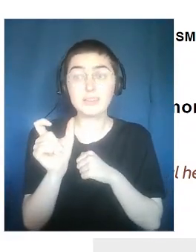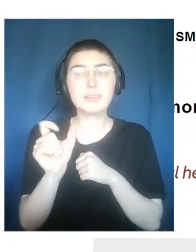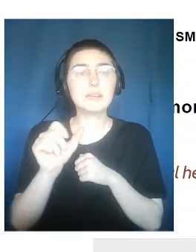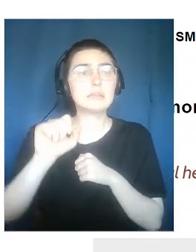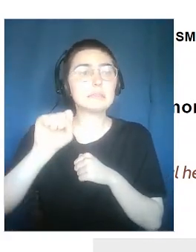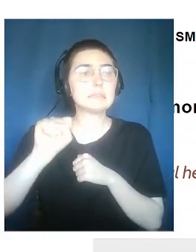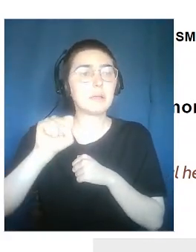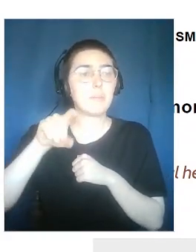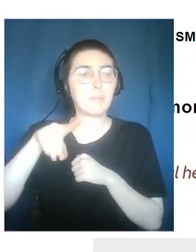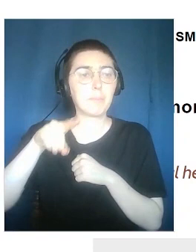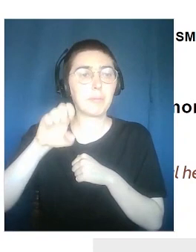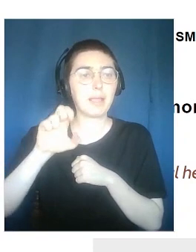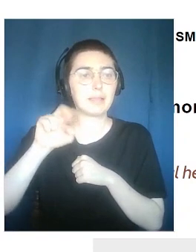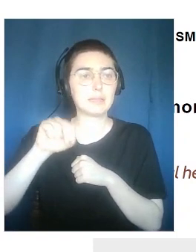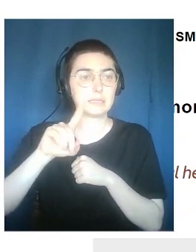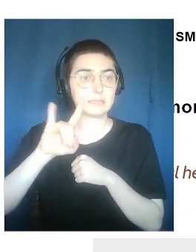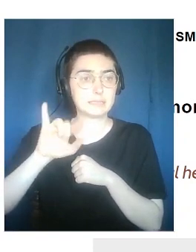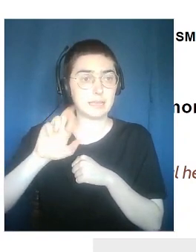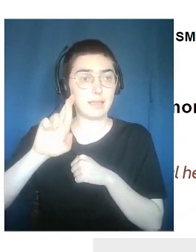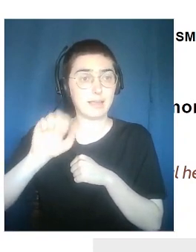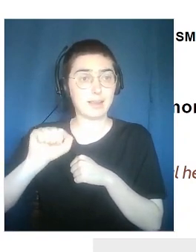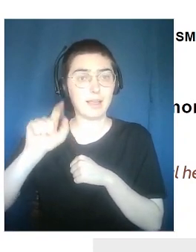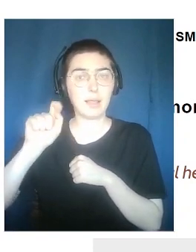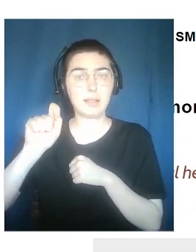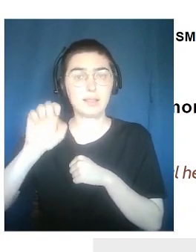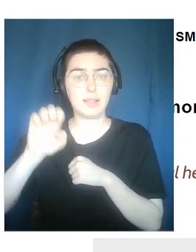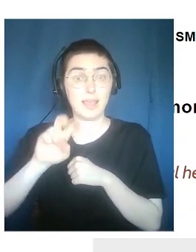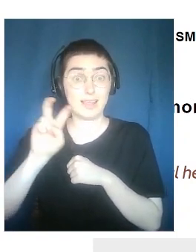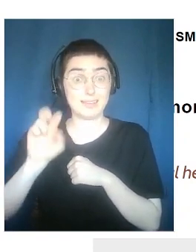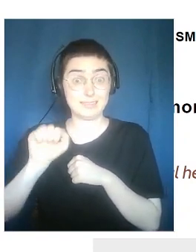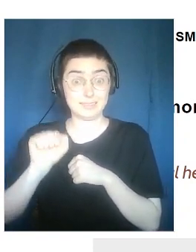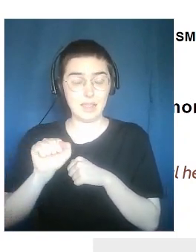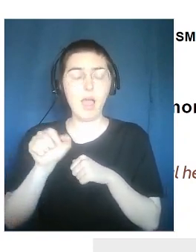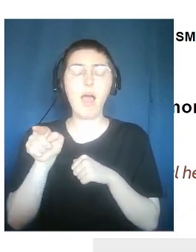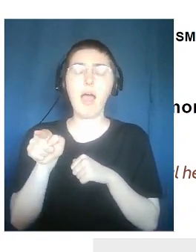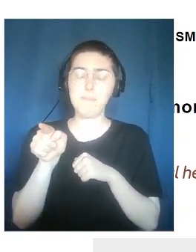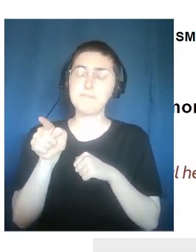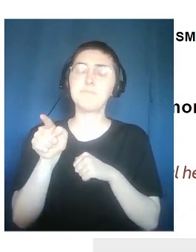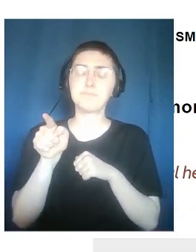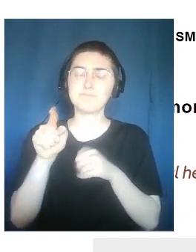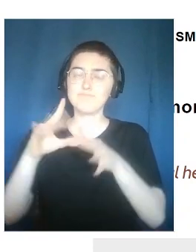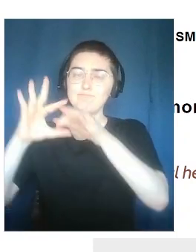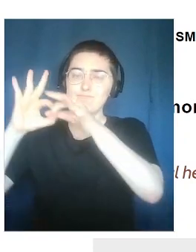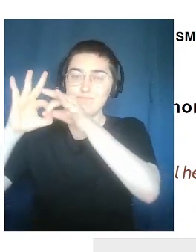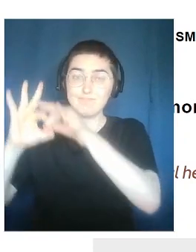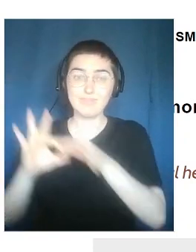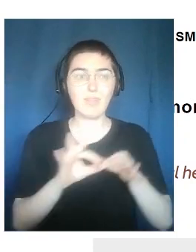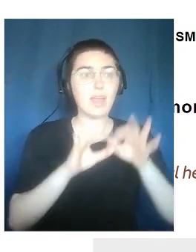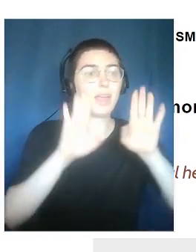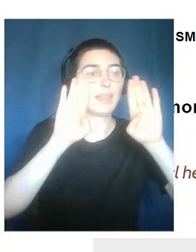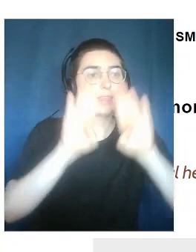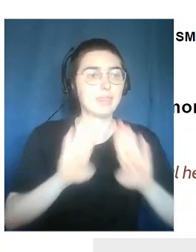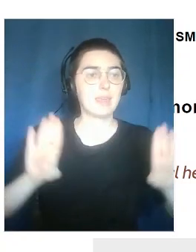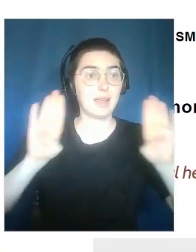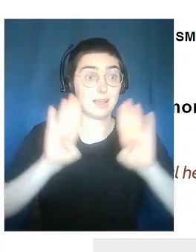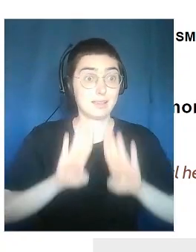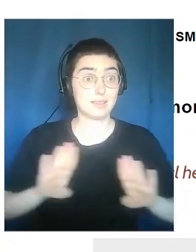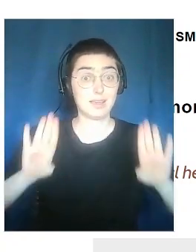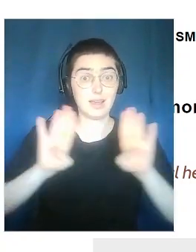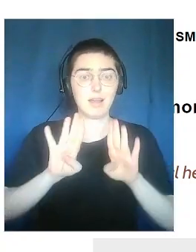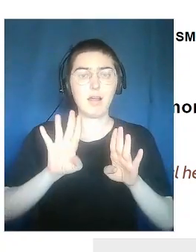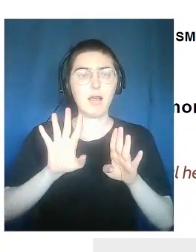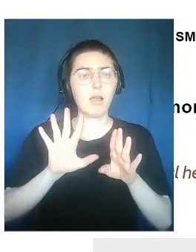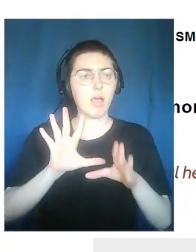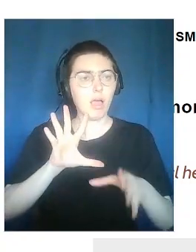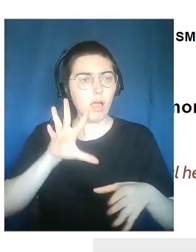This game has to do a lot with the theatre approach to participation